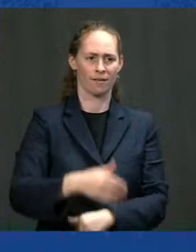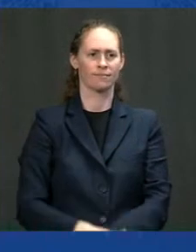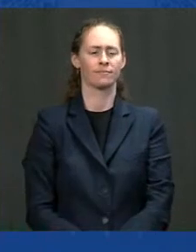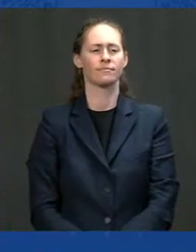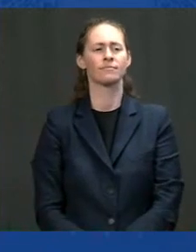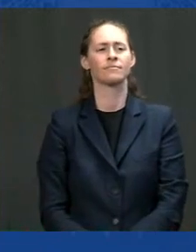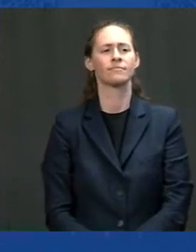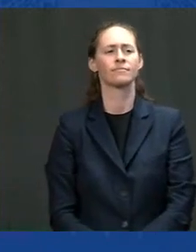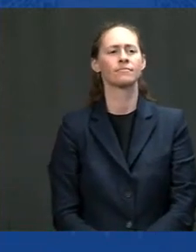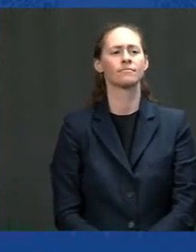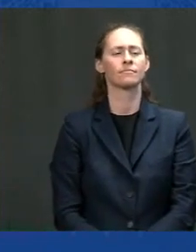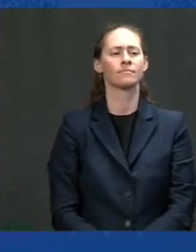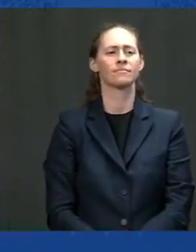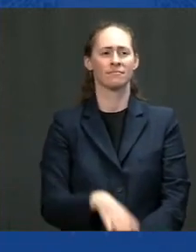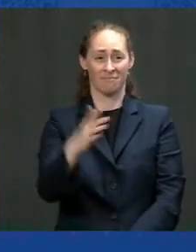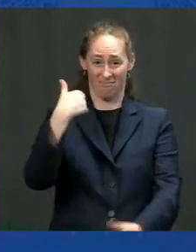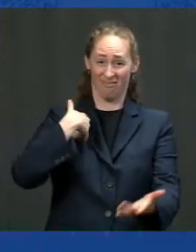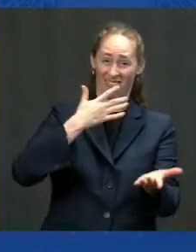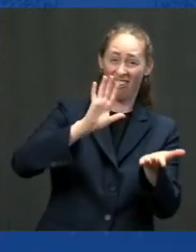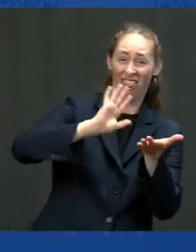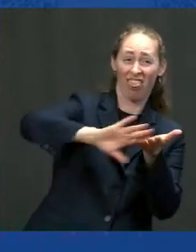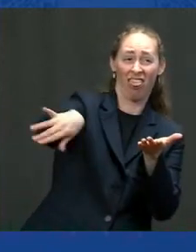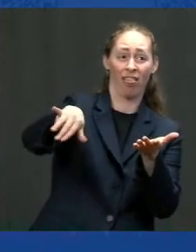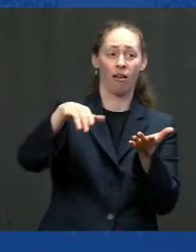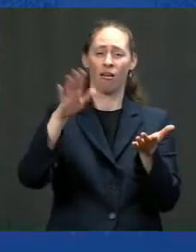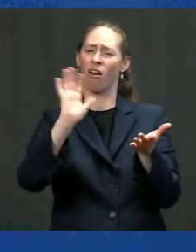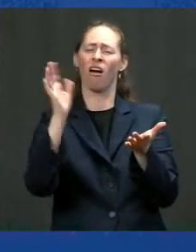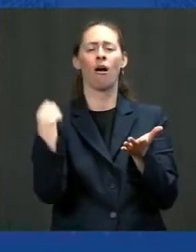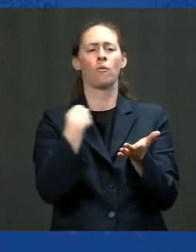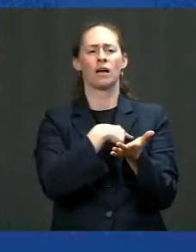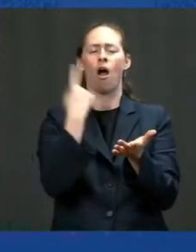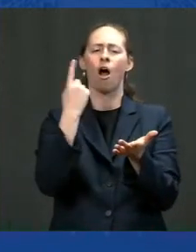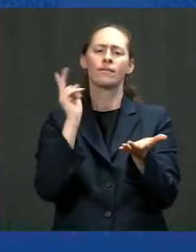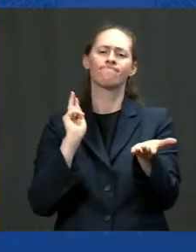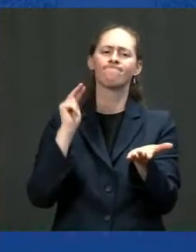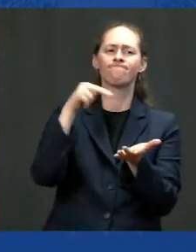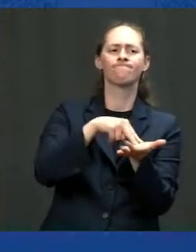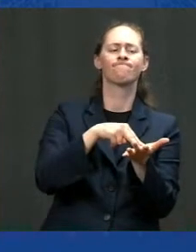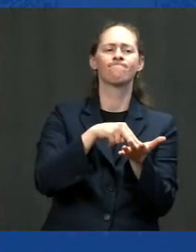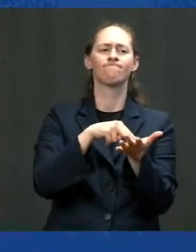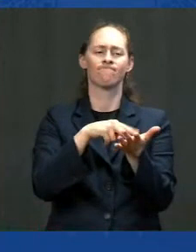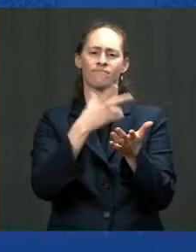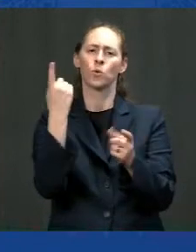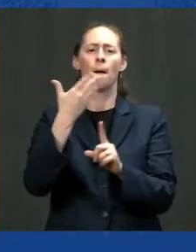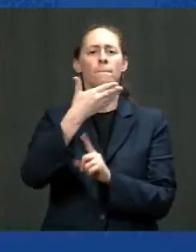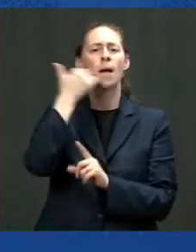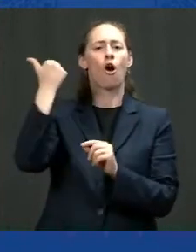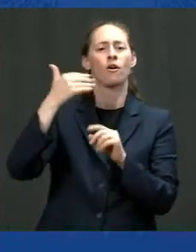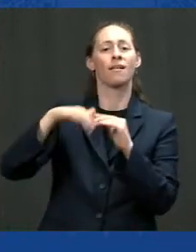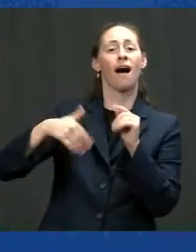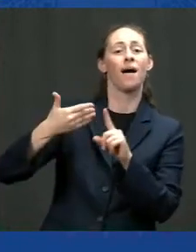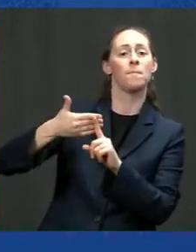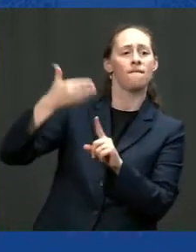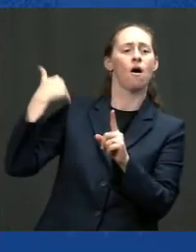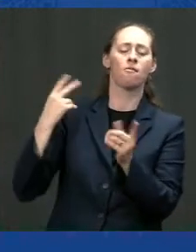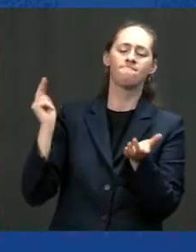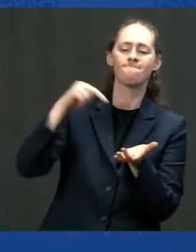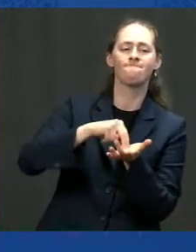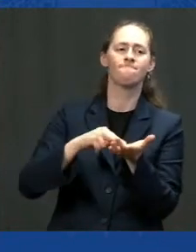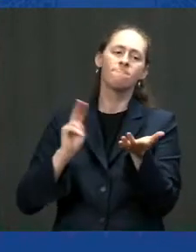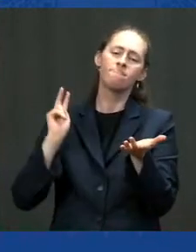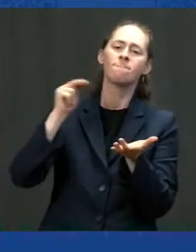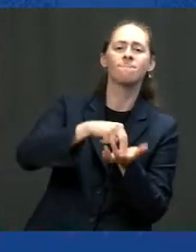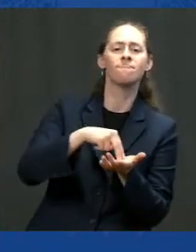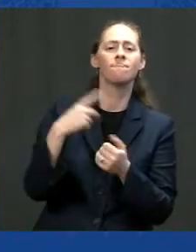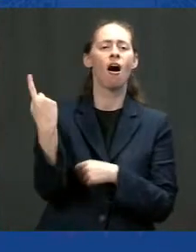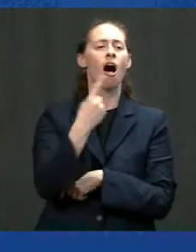we come back, and we come back better than we were before we got knocked down. I'm not joking. Think about the course of